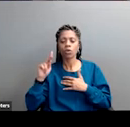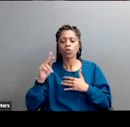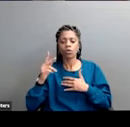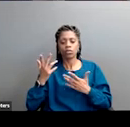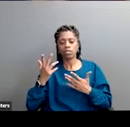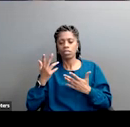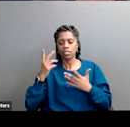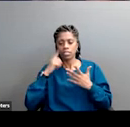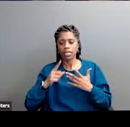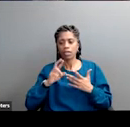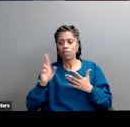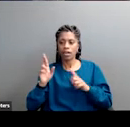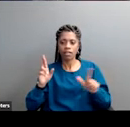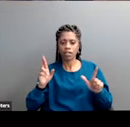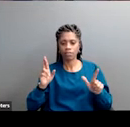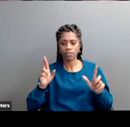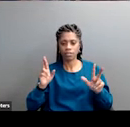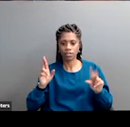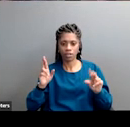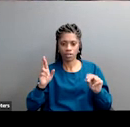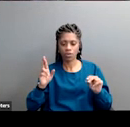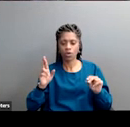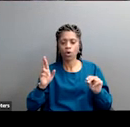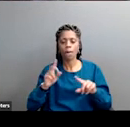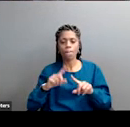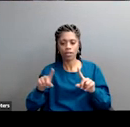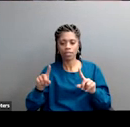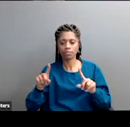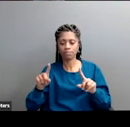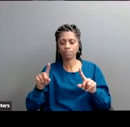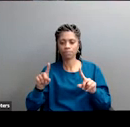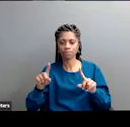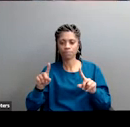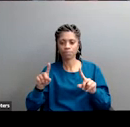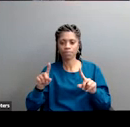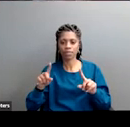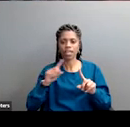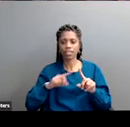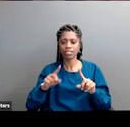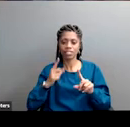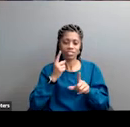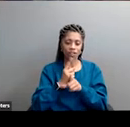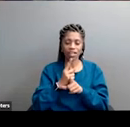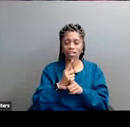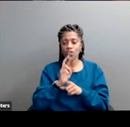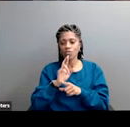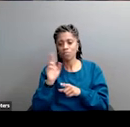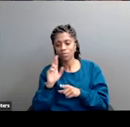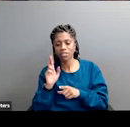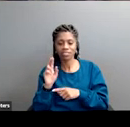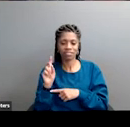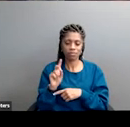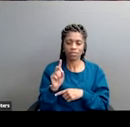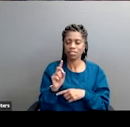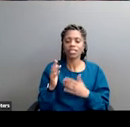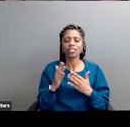obviously try to live out our values which is why we're having this conversation but if ian strays into some language where he says democrats or republicans uh let's just